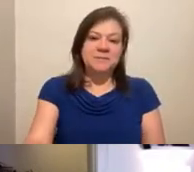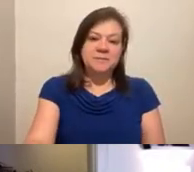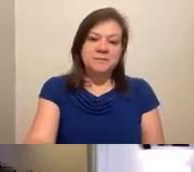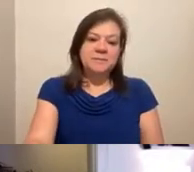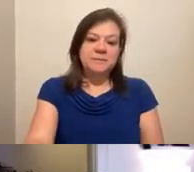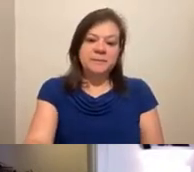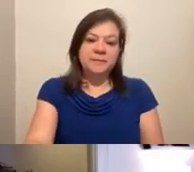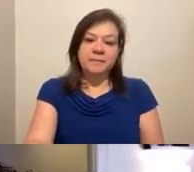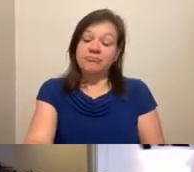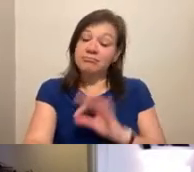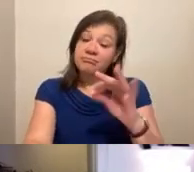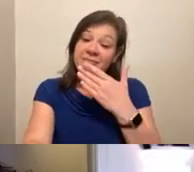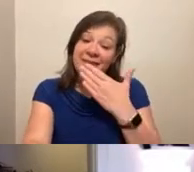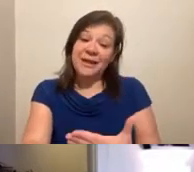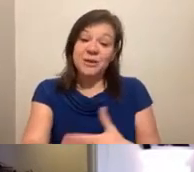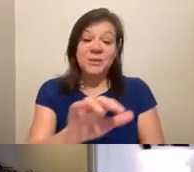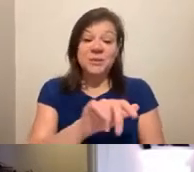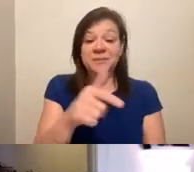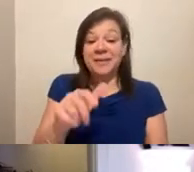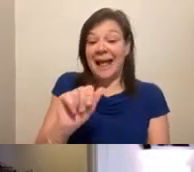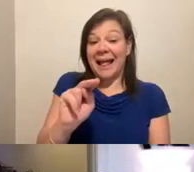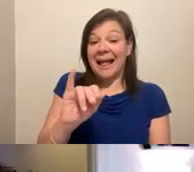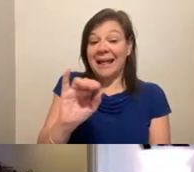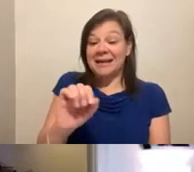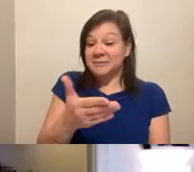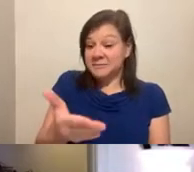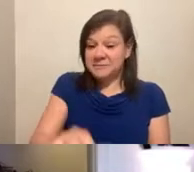All right. thank you, Annie. Welcome to the space.